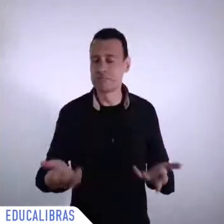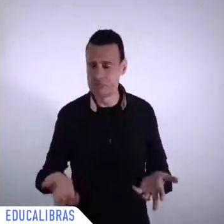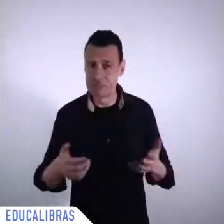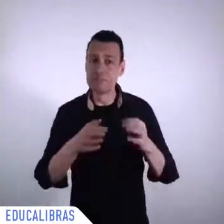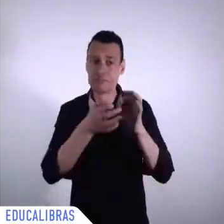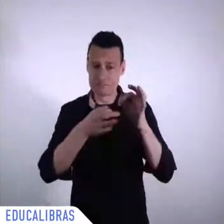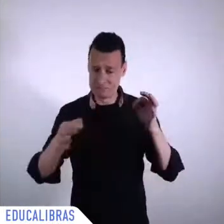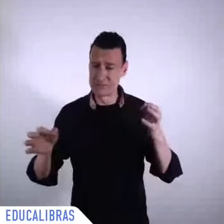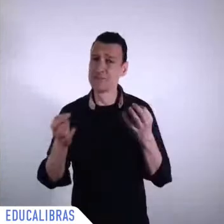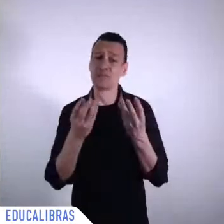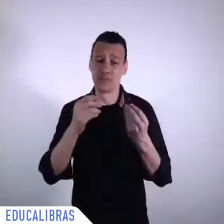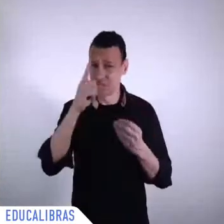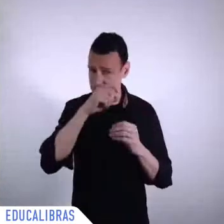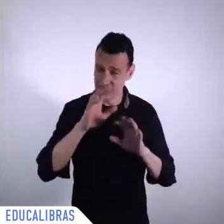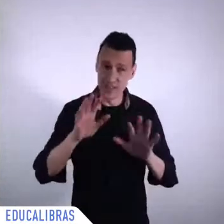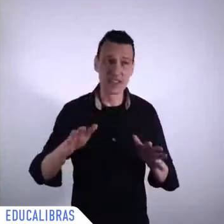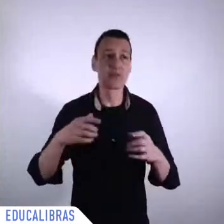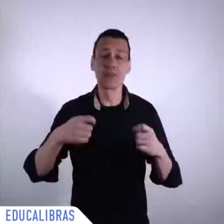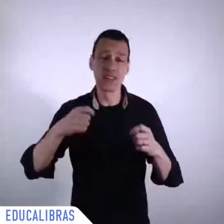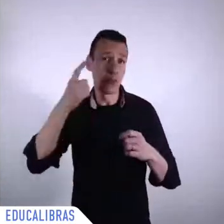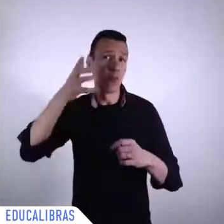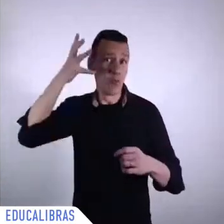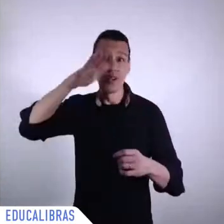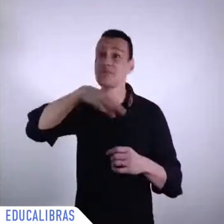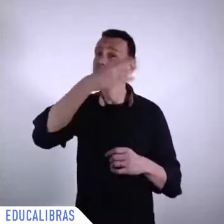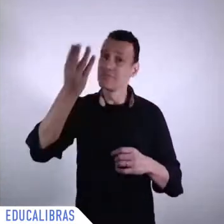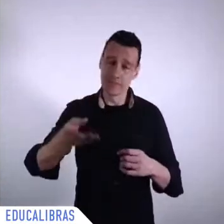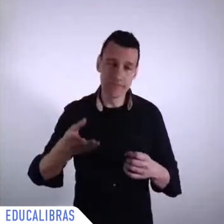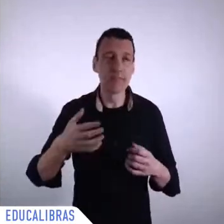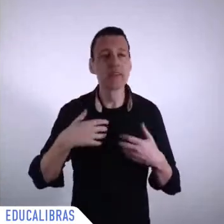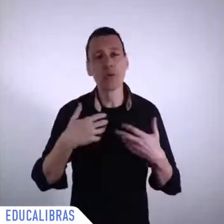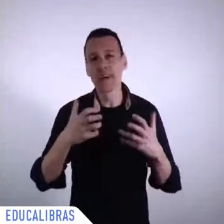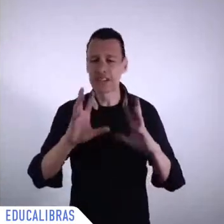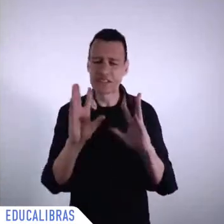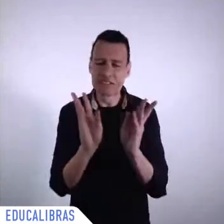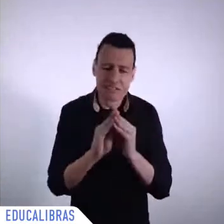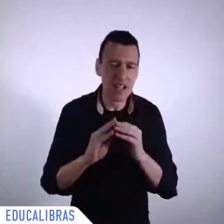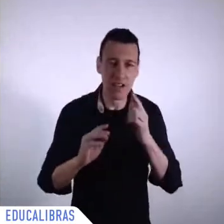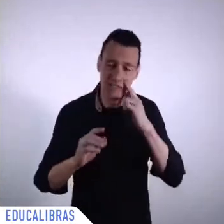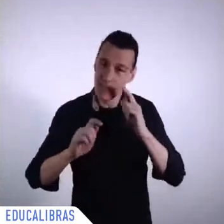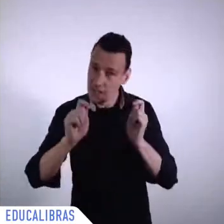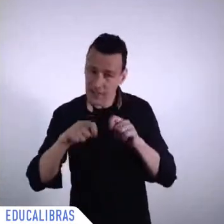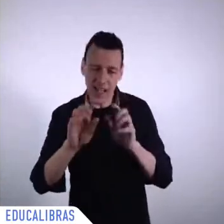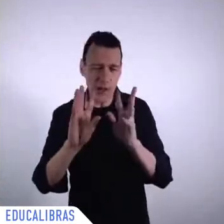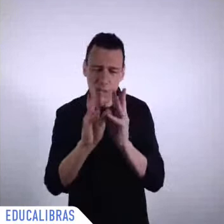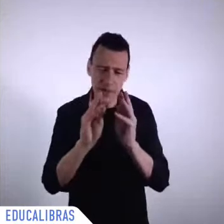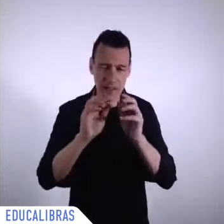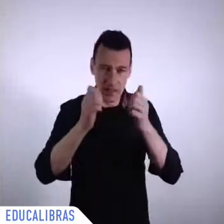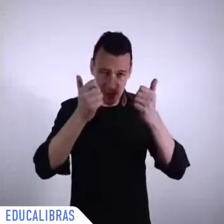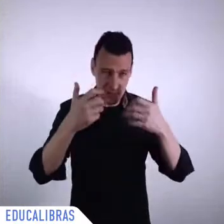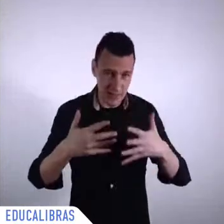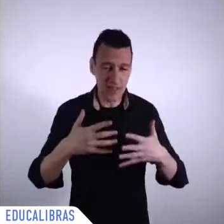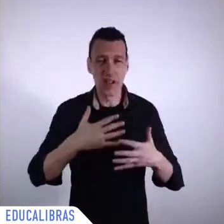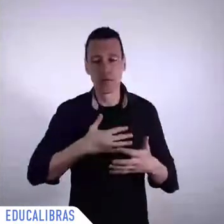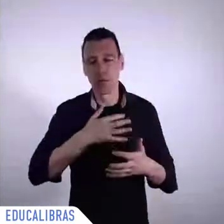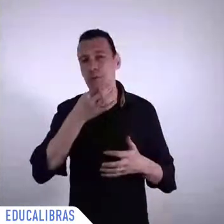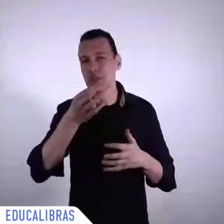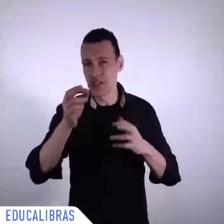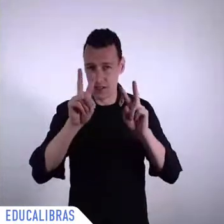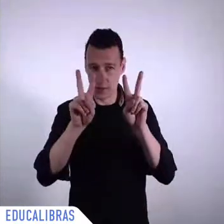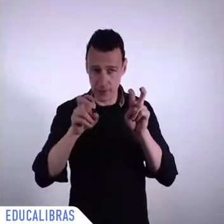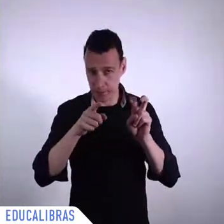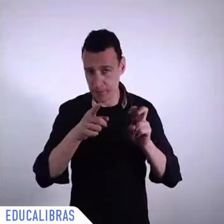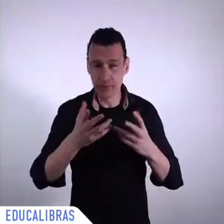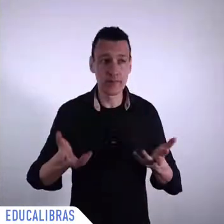way as much as I can. Again, I'll not be mentioning too much data already. The presentation here